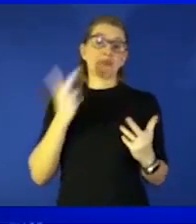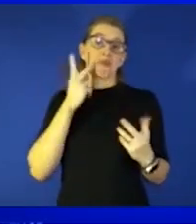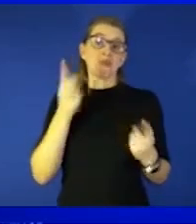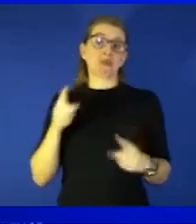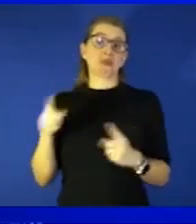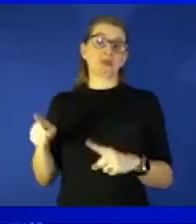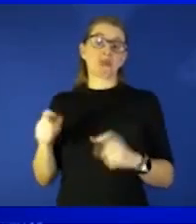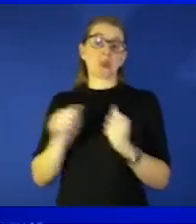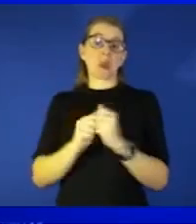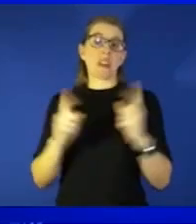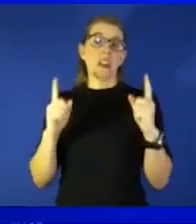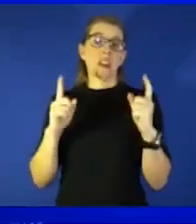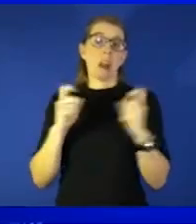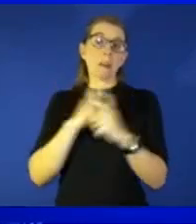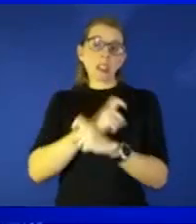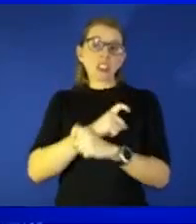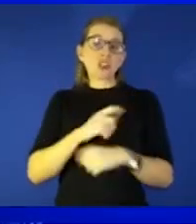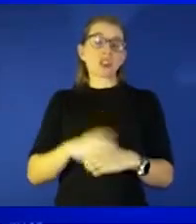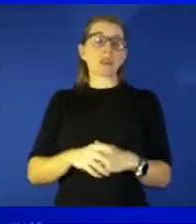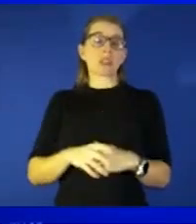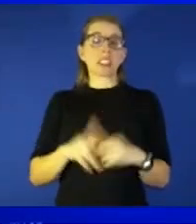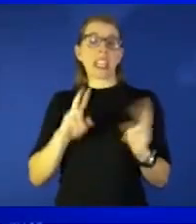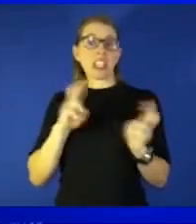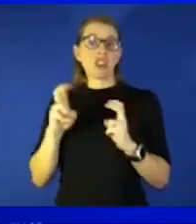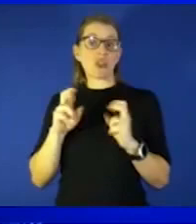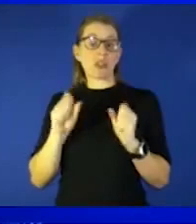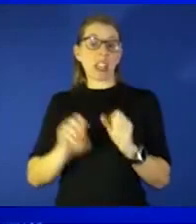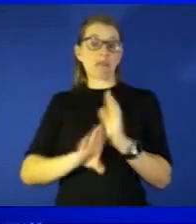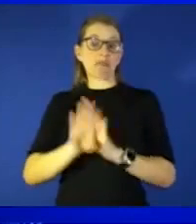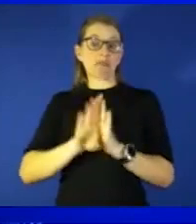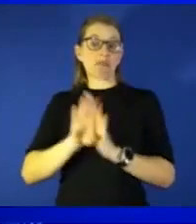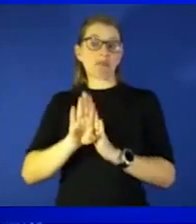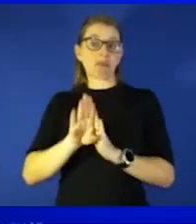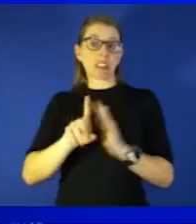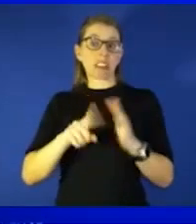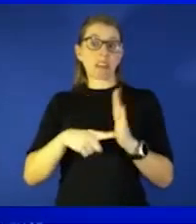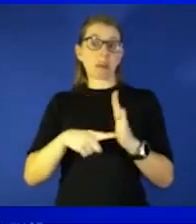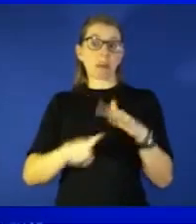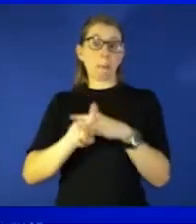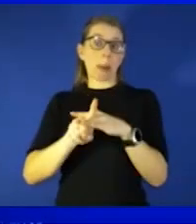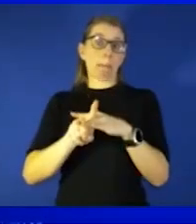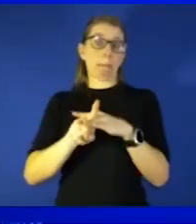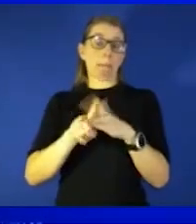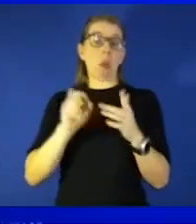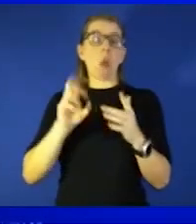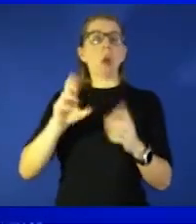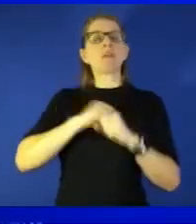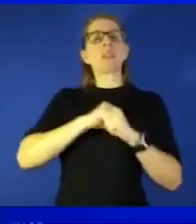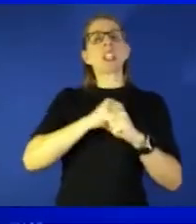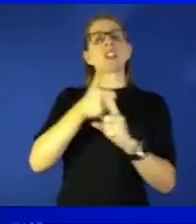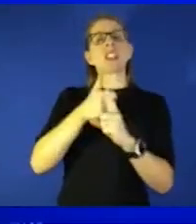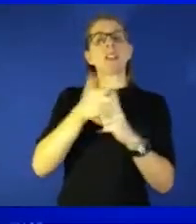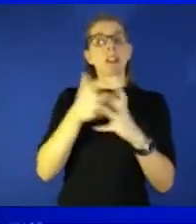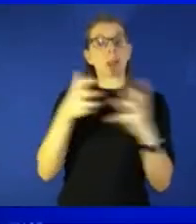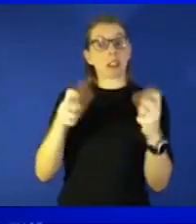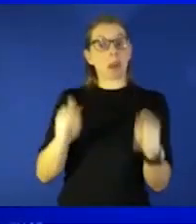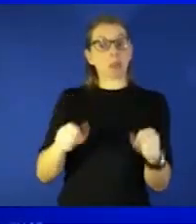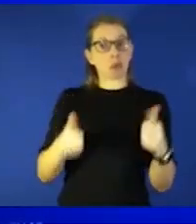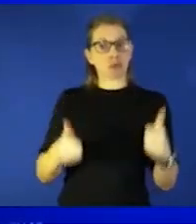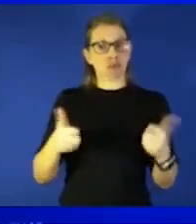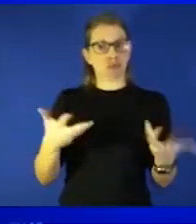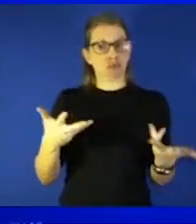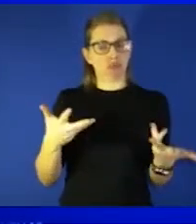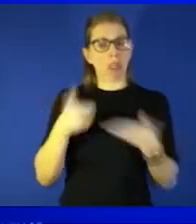and the issues that can arise or are you going to want to protect yourself as much as possible to help reduce